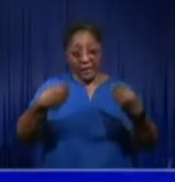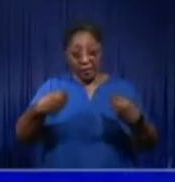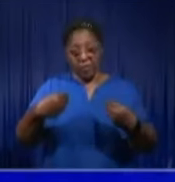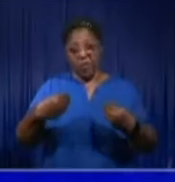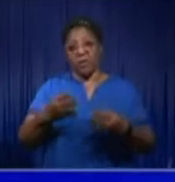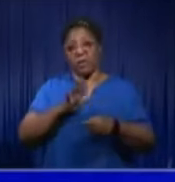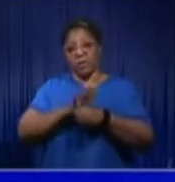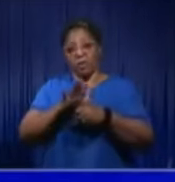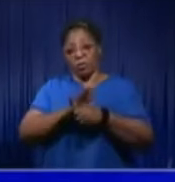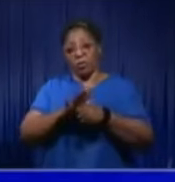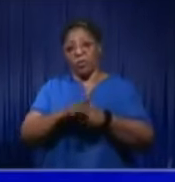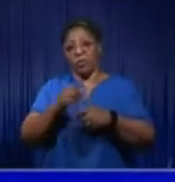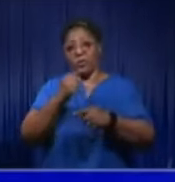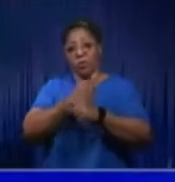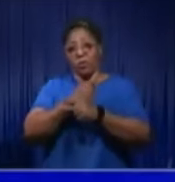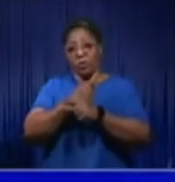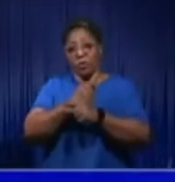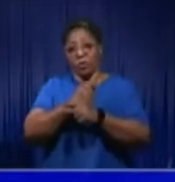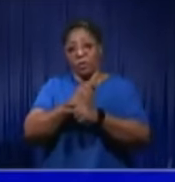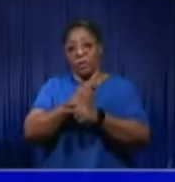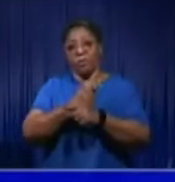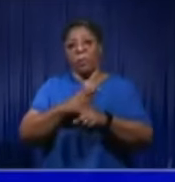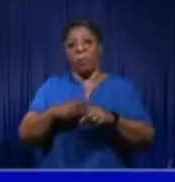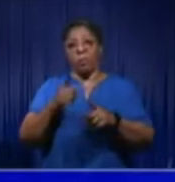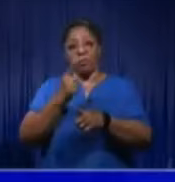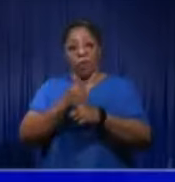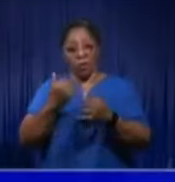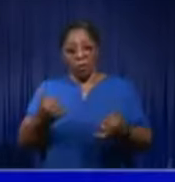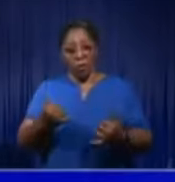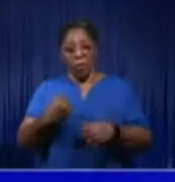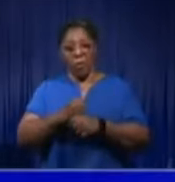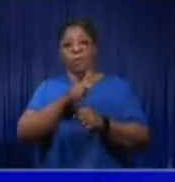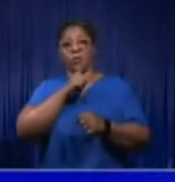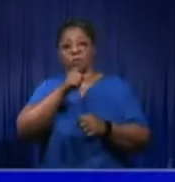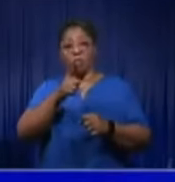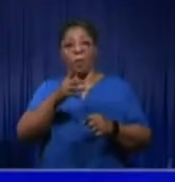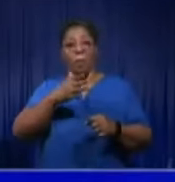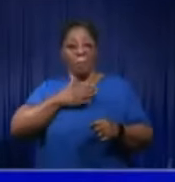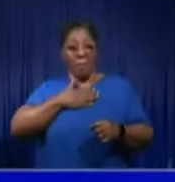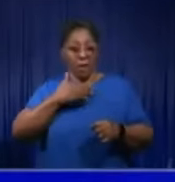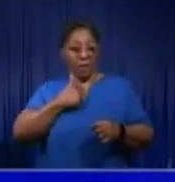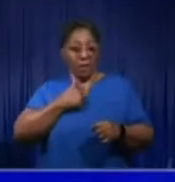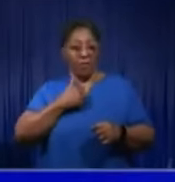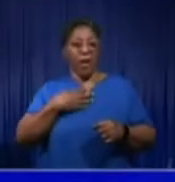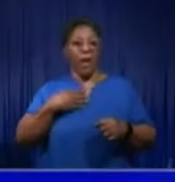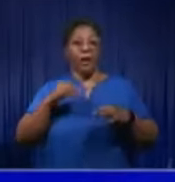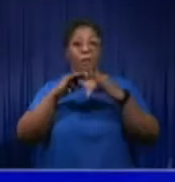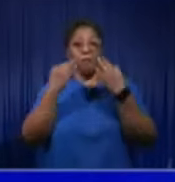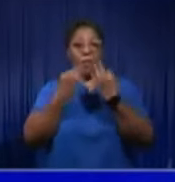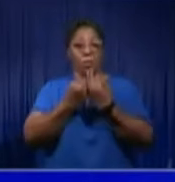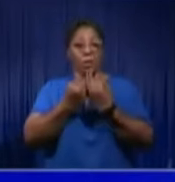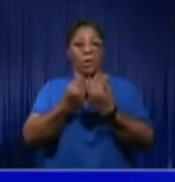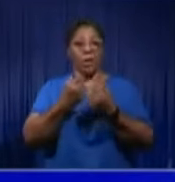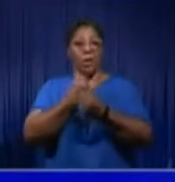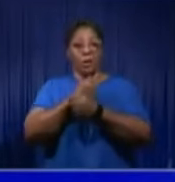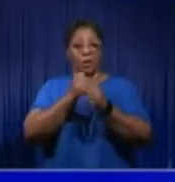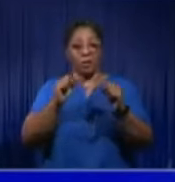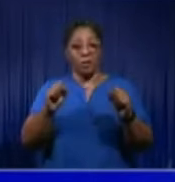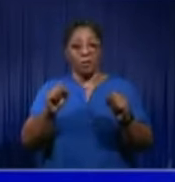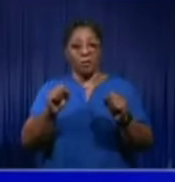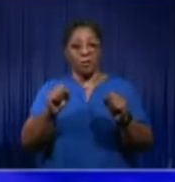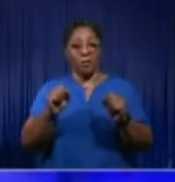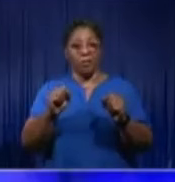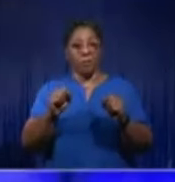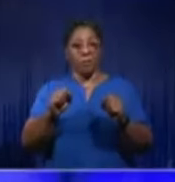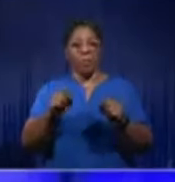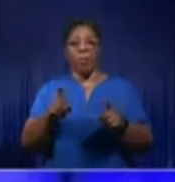the way of preserving myself and my family, not to expose myself to rapacious and cruel developers. Just